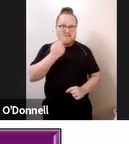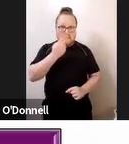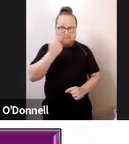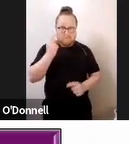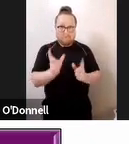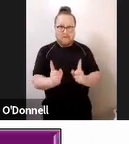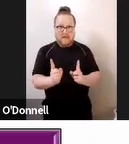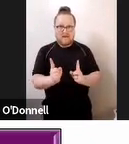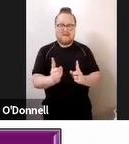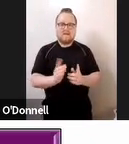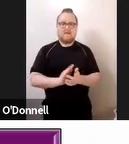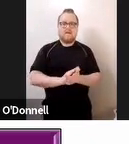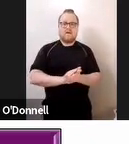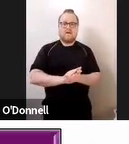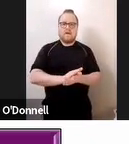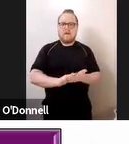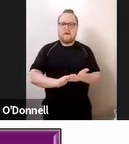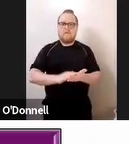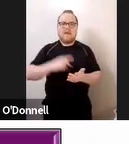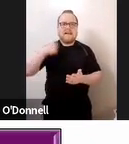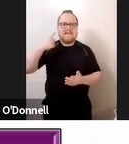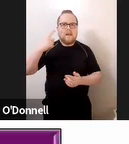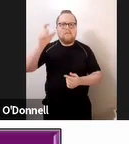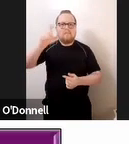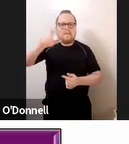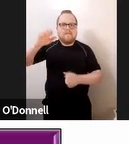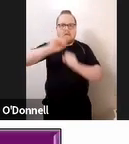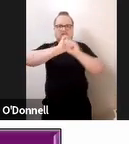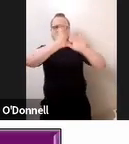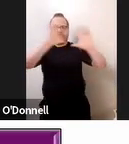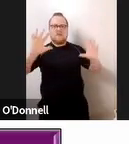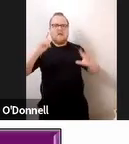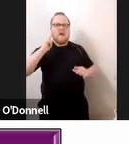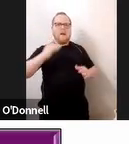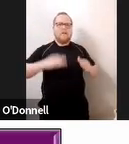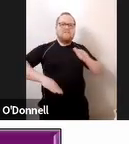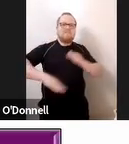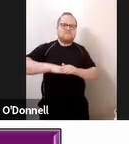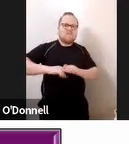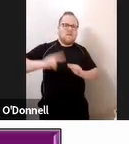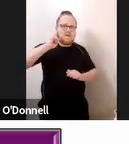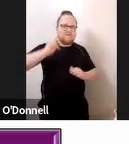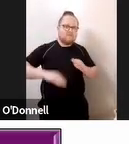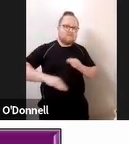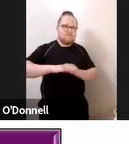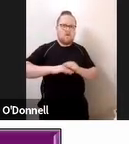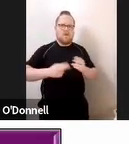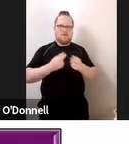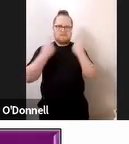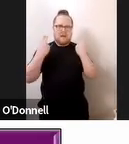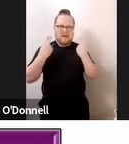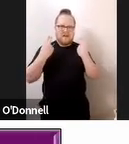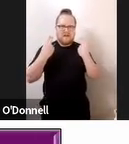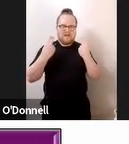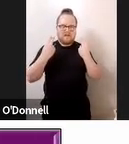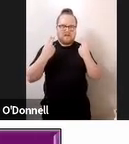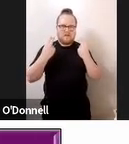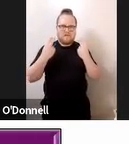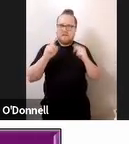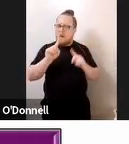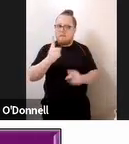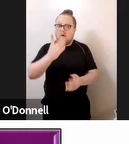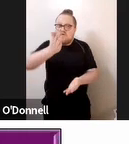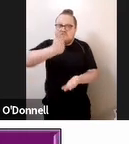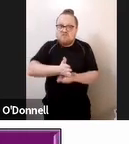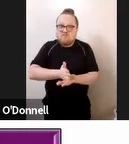profoundly deaf and totally blind and yet we know there are very few people who are profoundly deaf